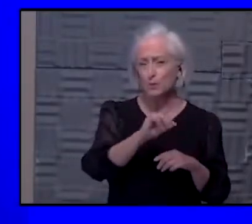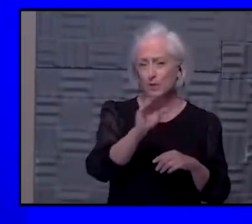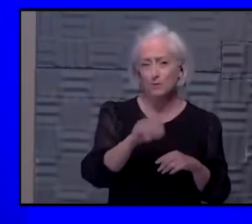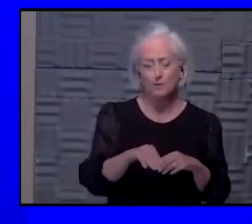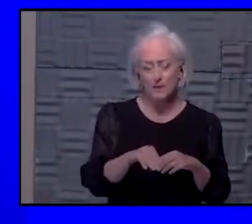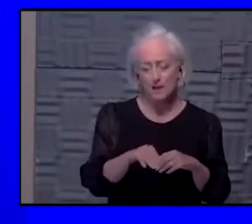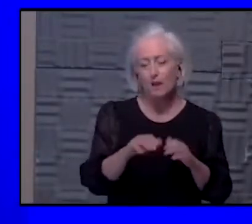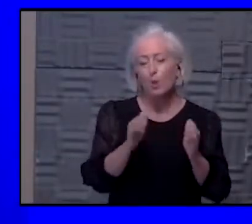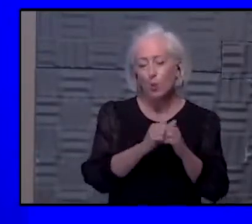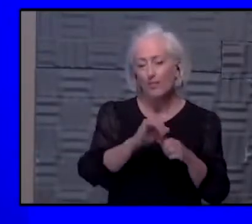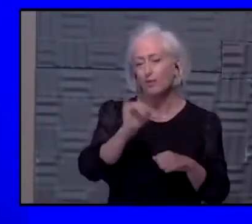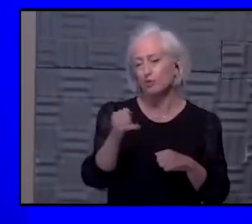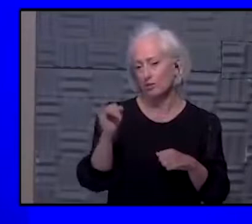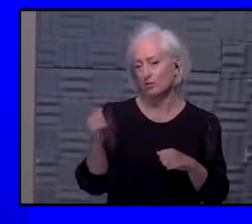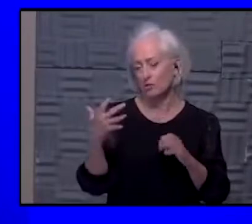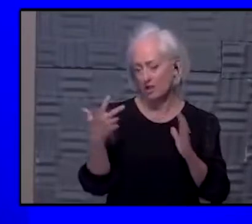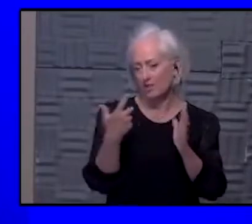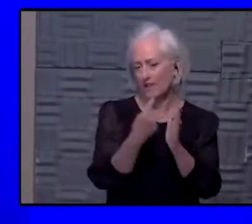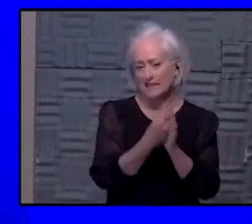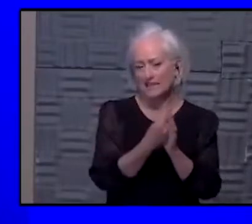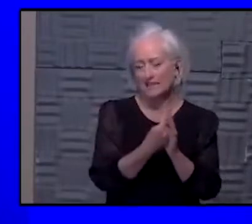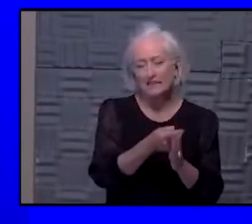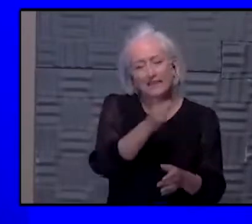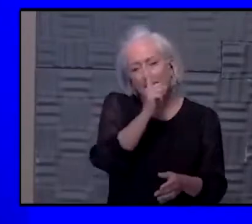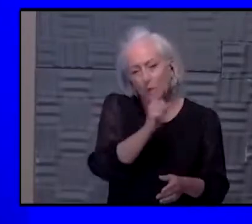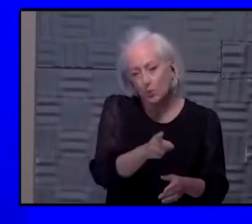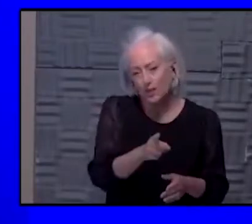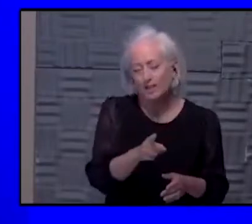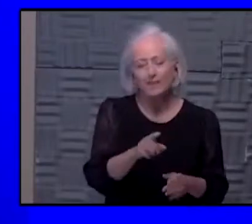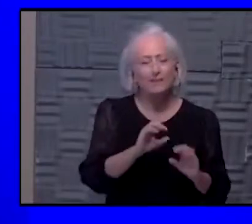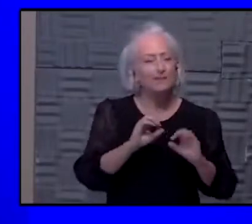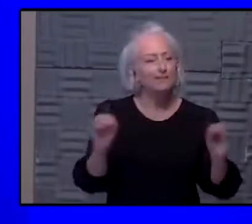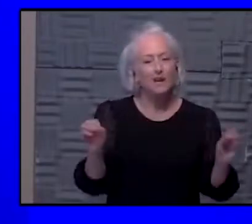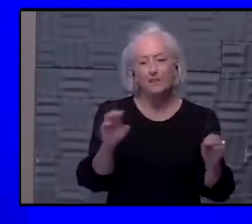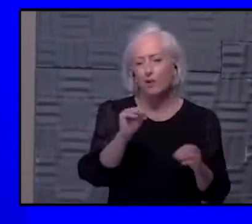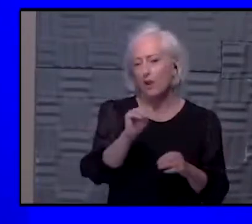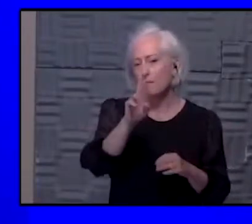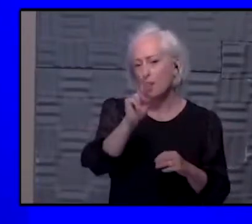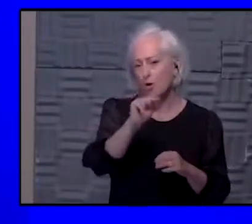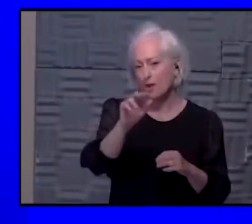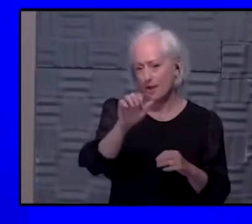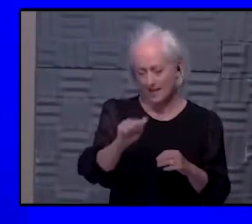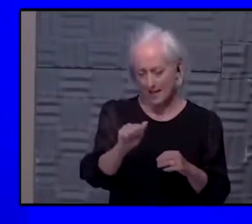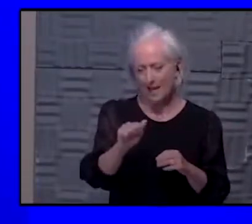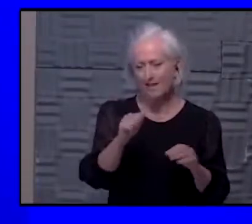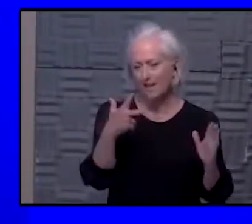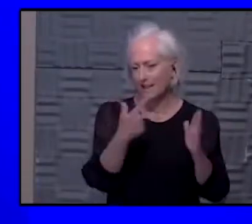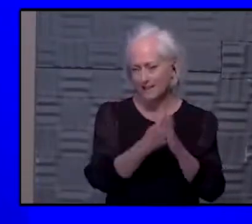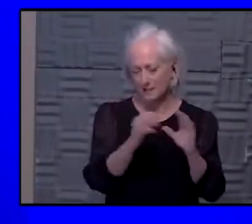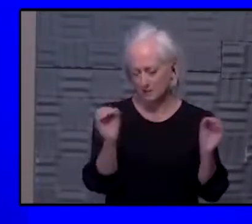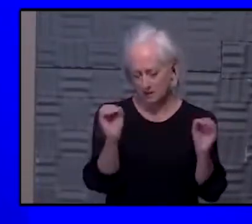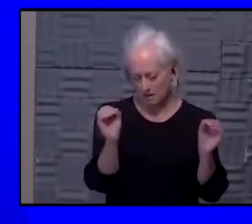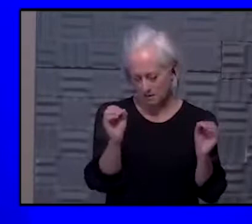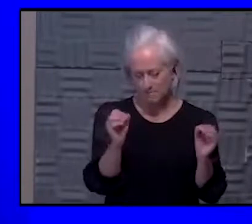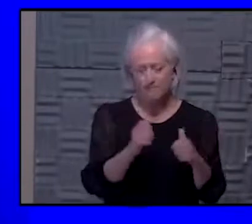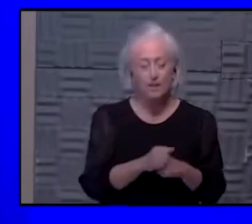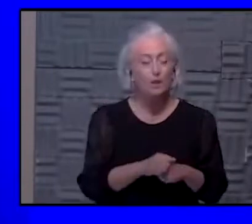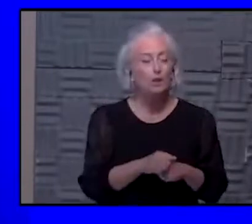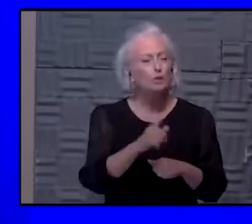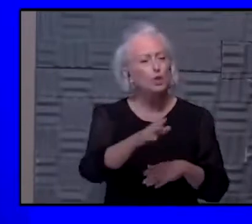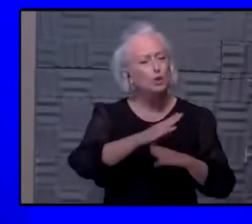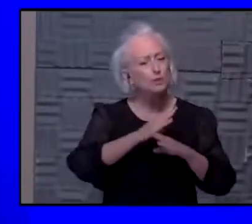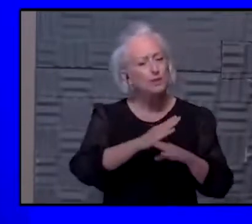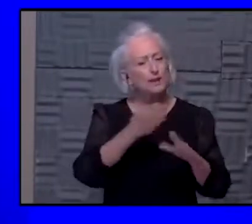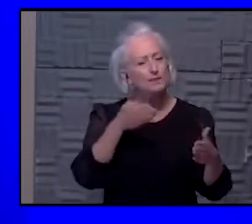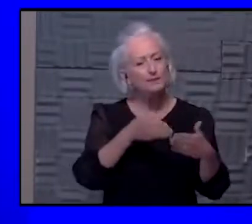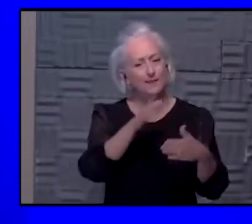vaccine or that association and really none when the mRNA. So you're kind of really protecting yourself against those things. But it's also